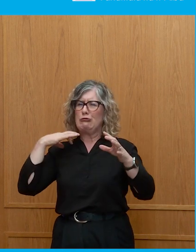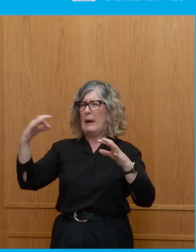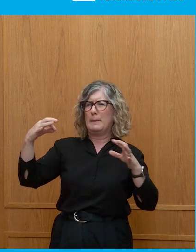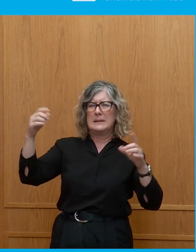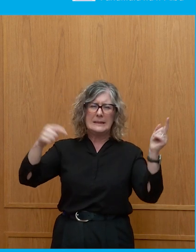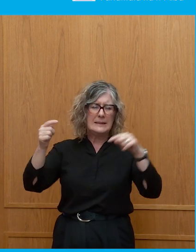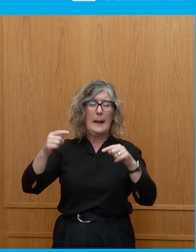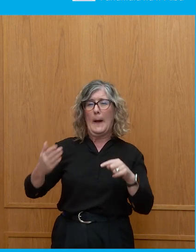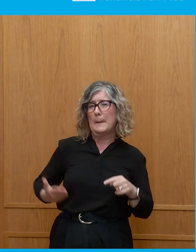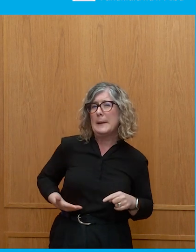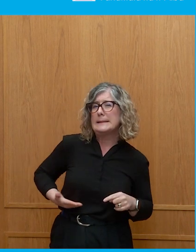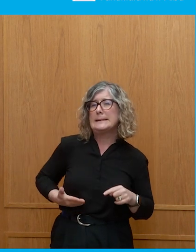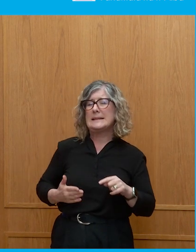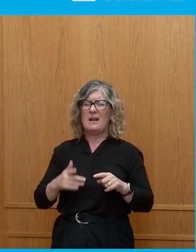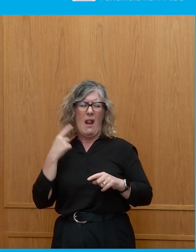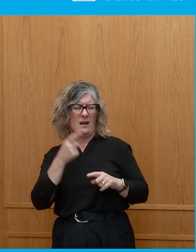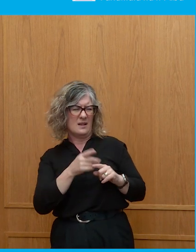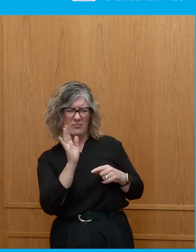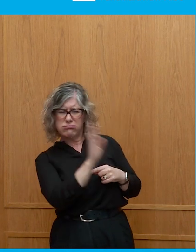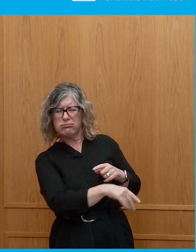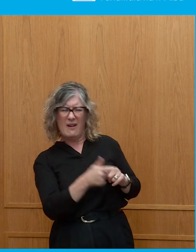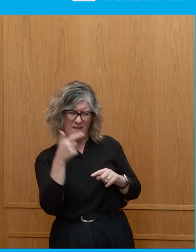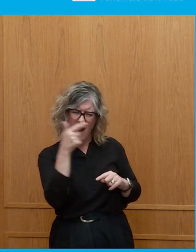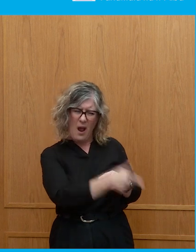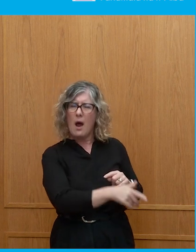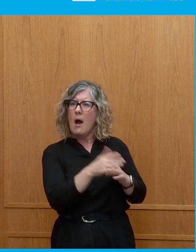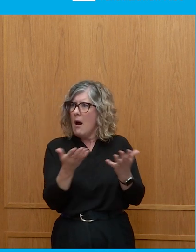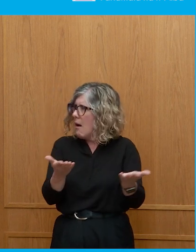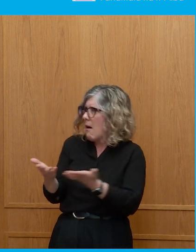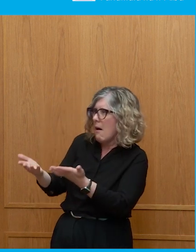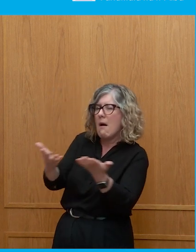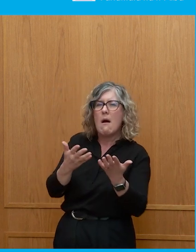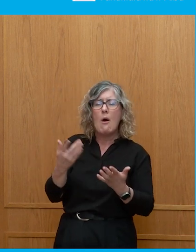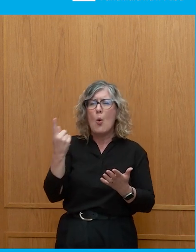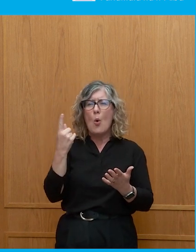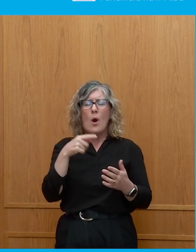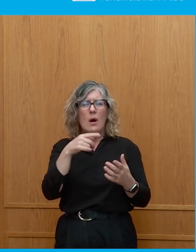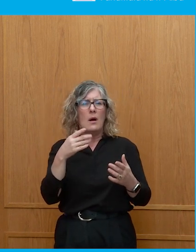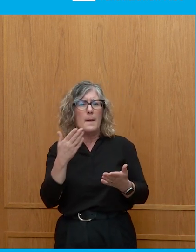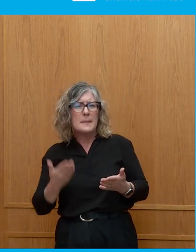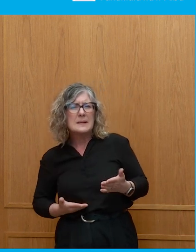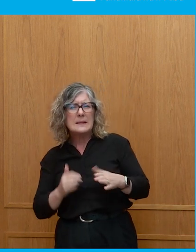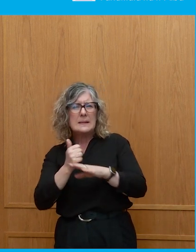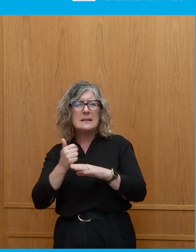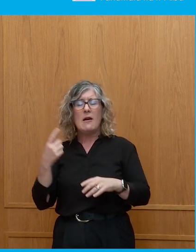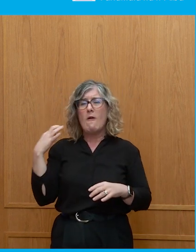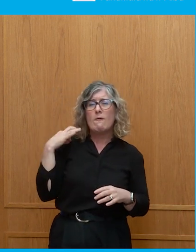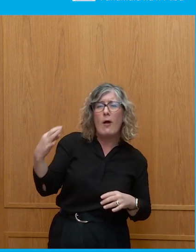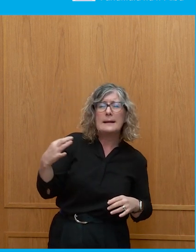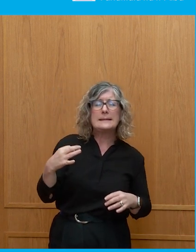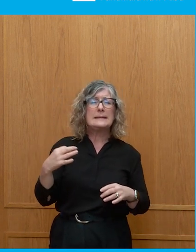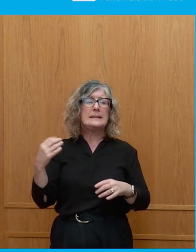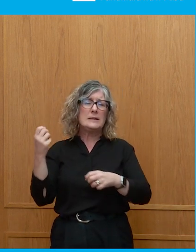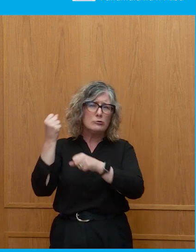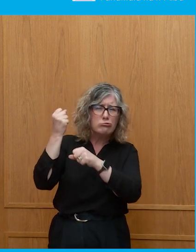business people for whom London's too far away who want to contribute, all the voluntary sector people who will be able to come forward and champion.